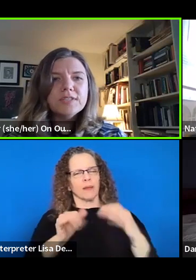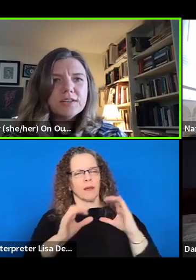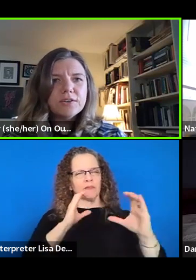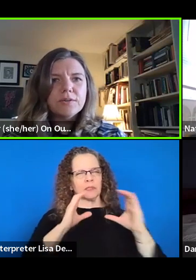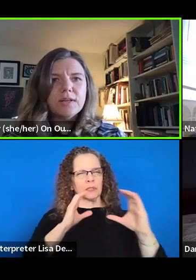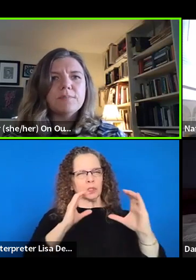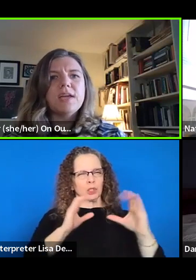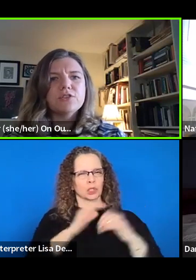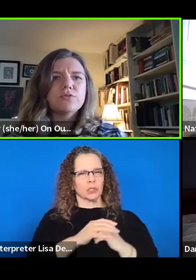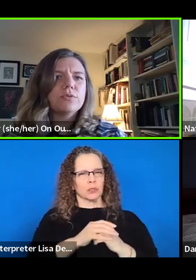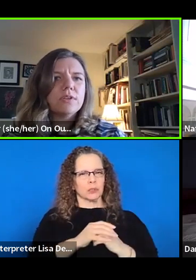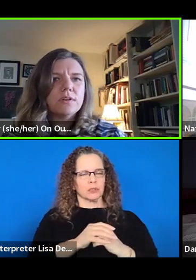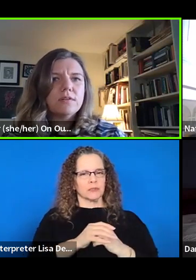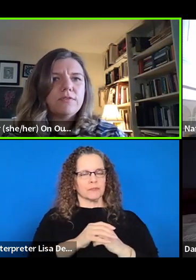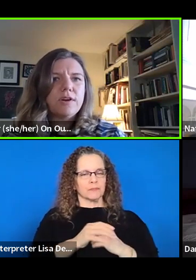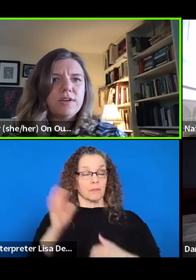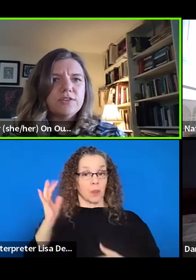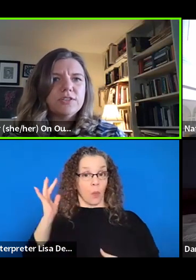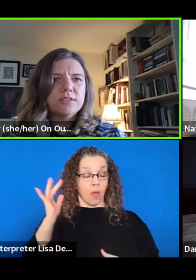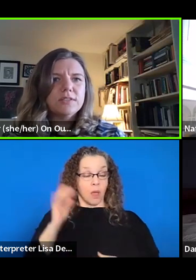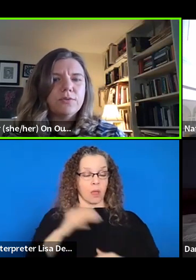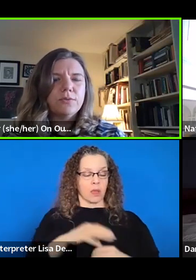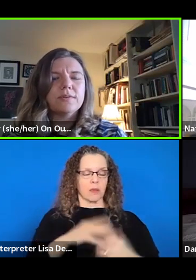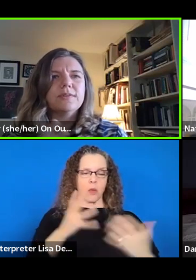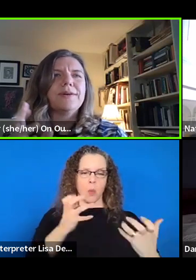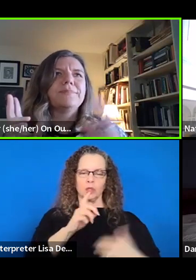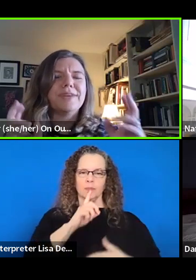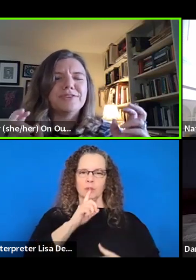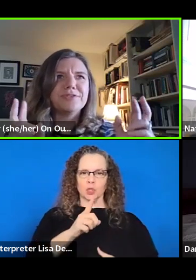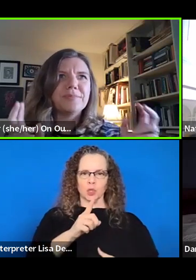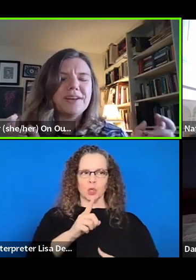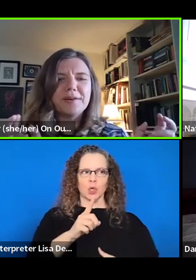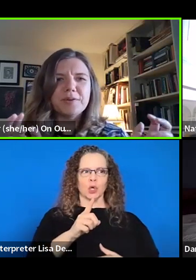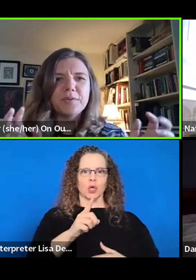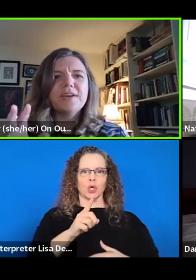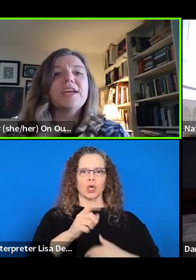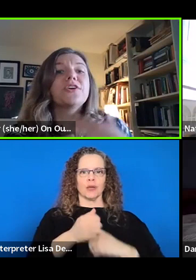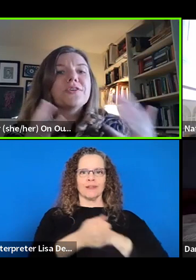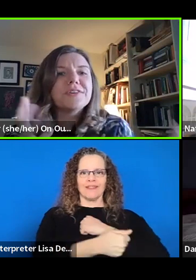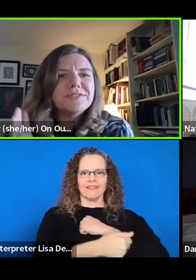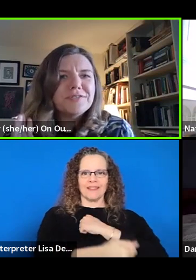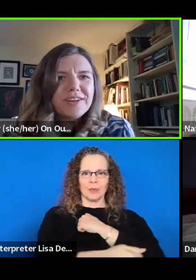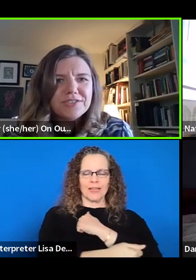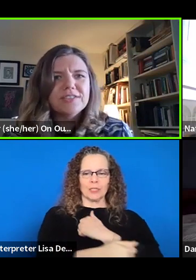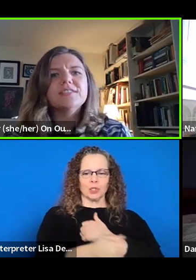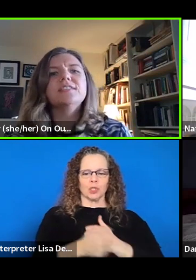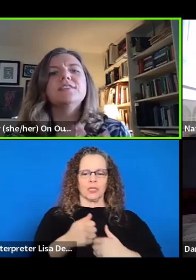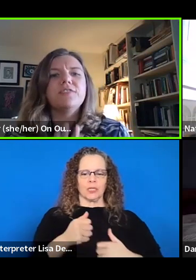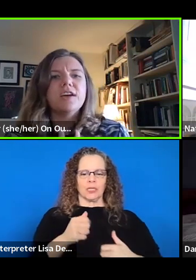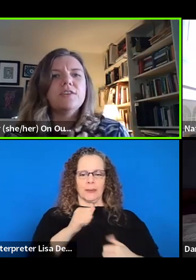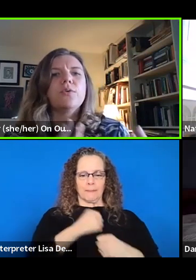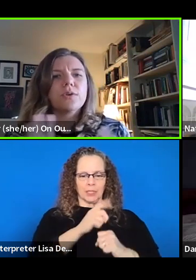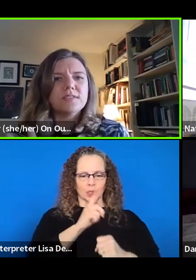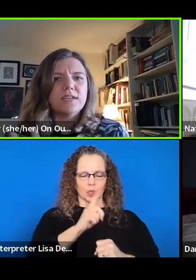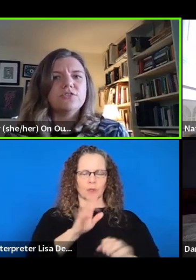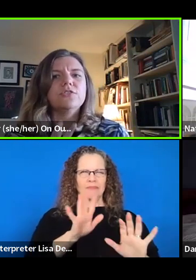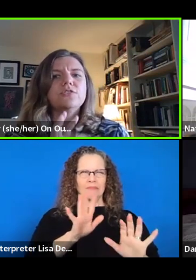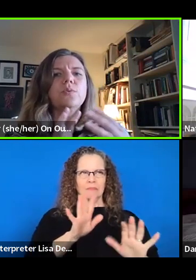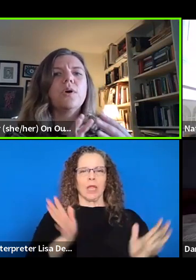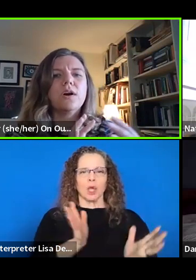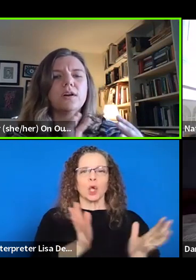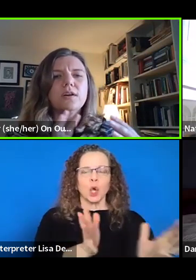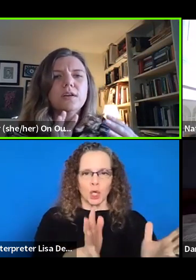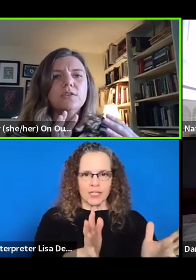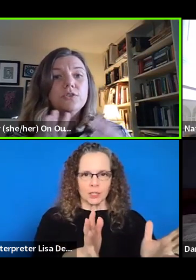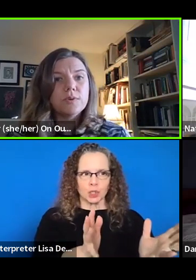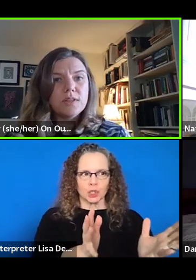And in particular, like make sure that foundations or, you know, make sure it might not be the work, encourage foundations to fund organizations